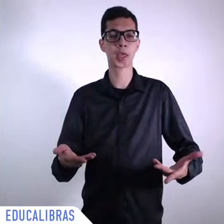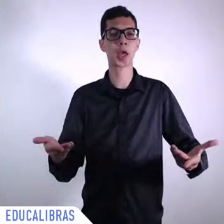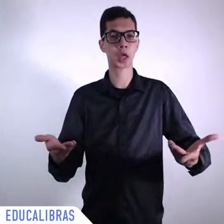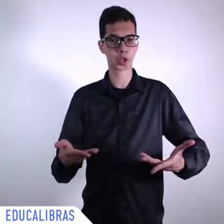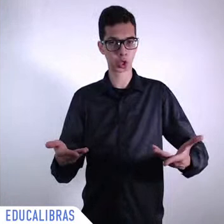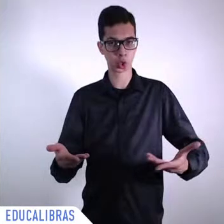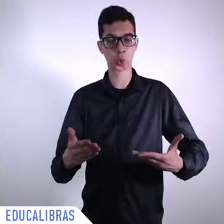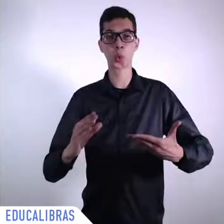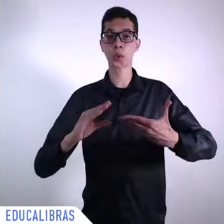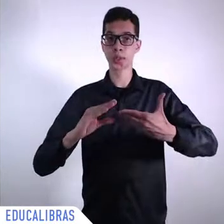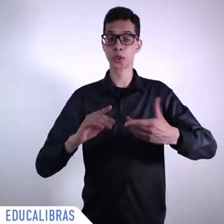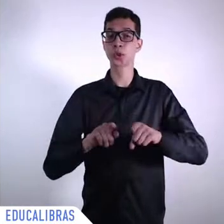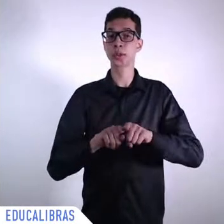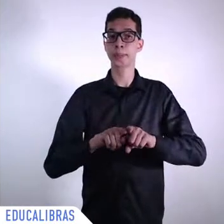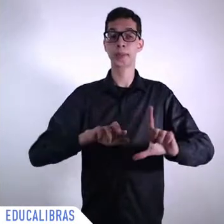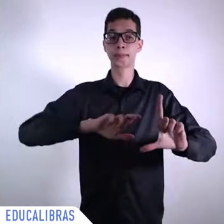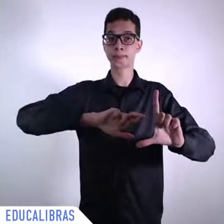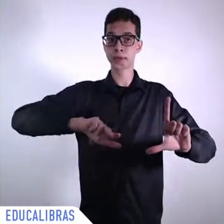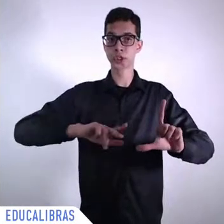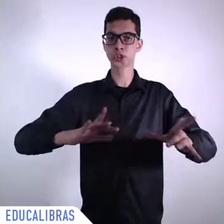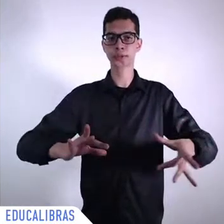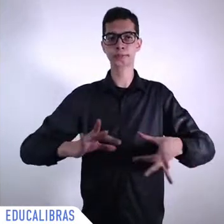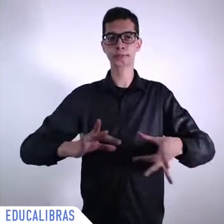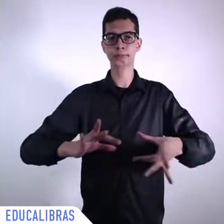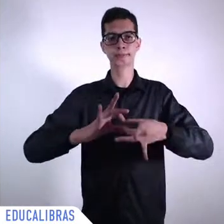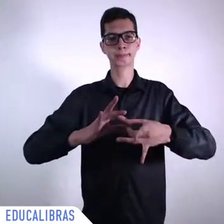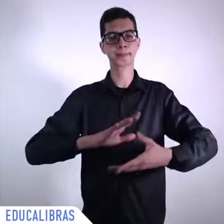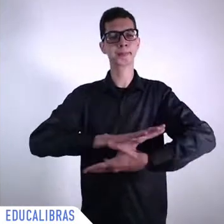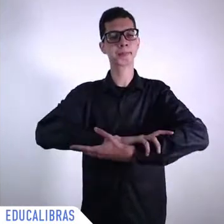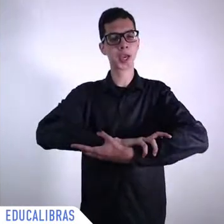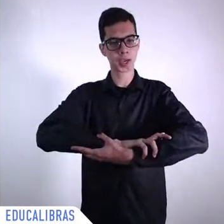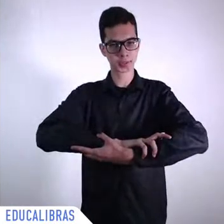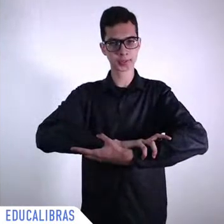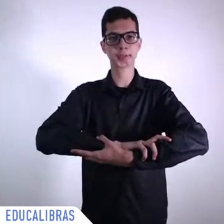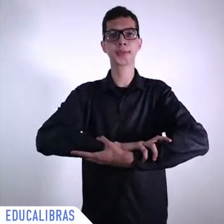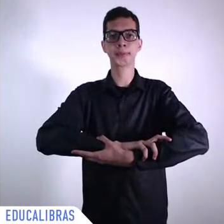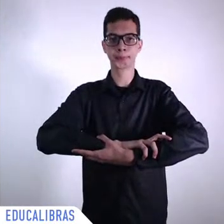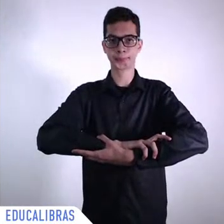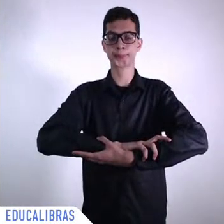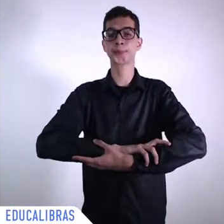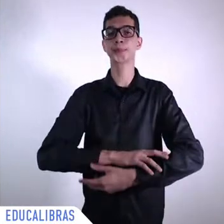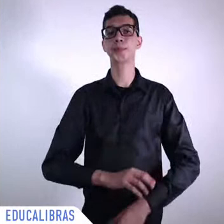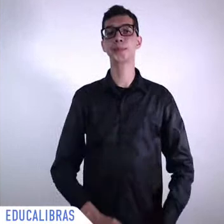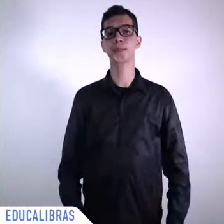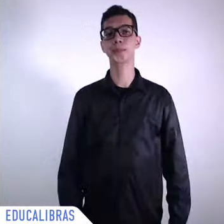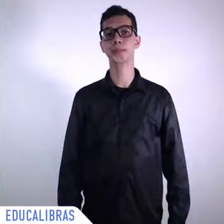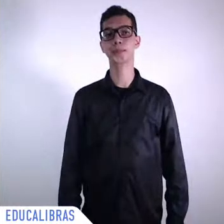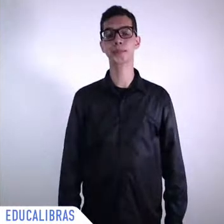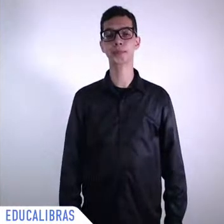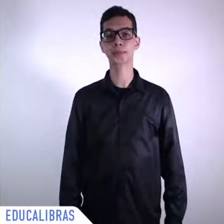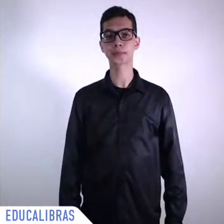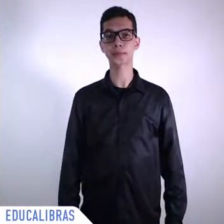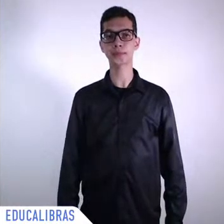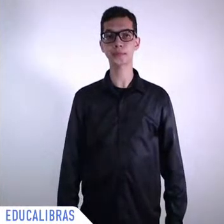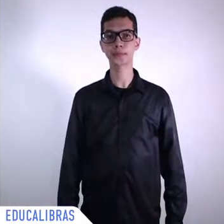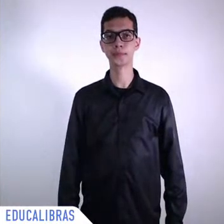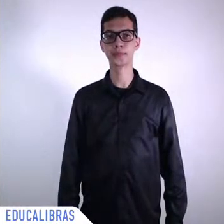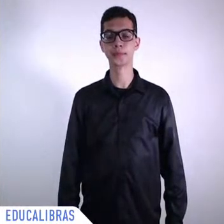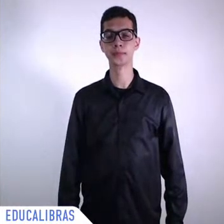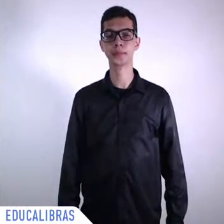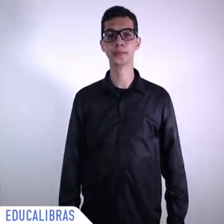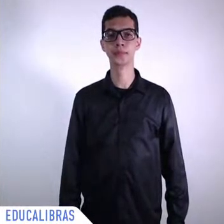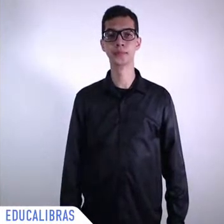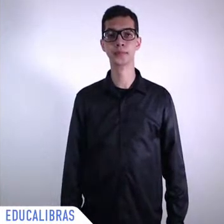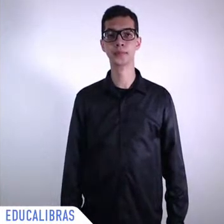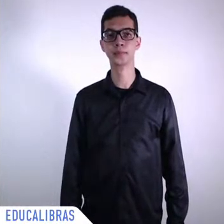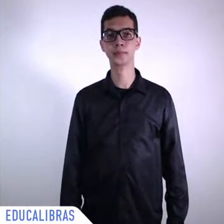particular area but on the other side also it is about science and I think